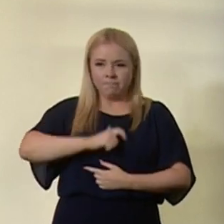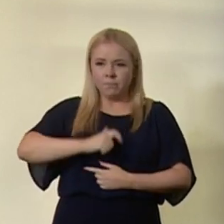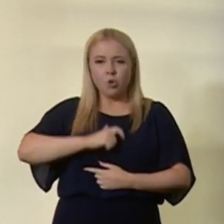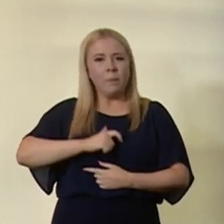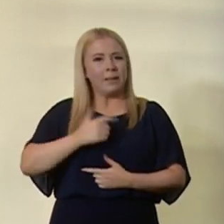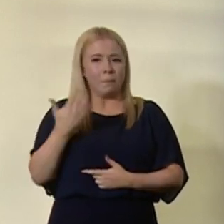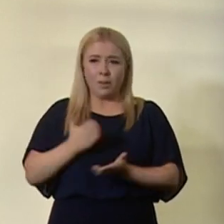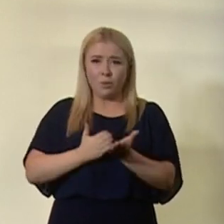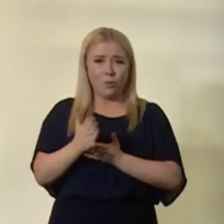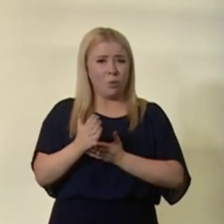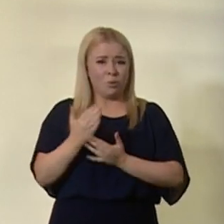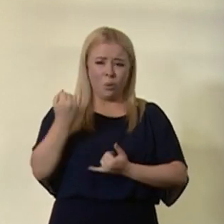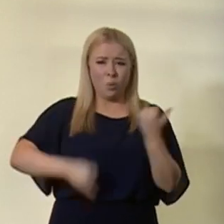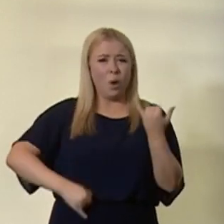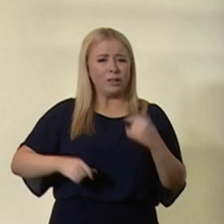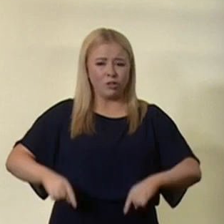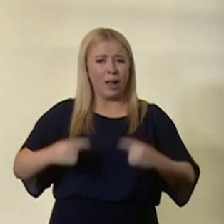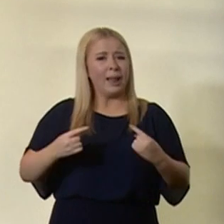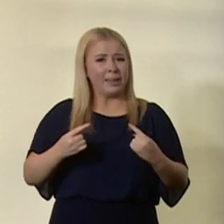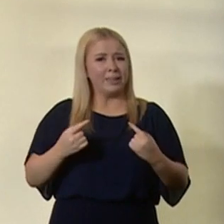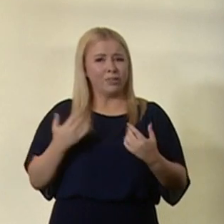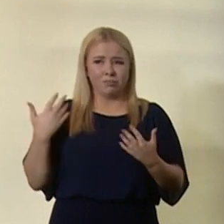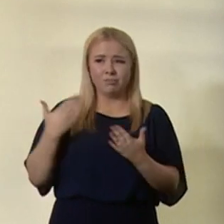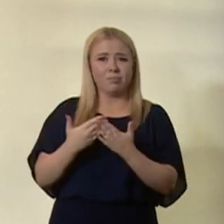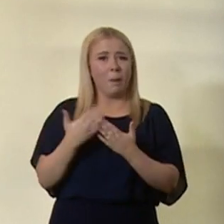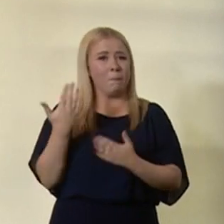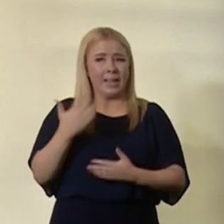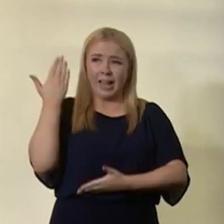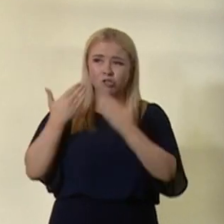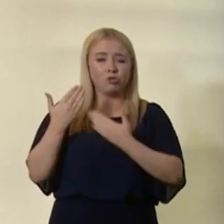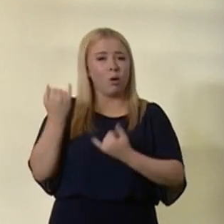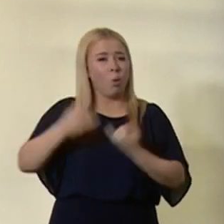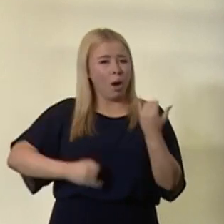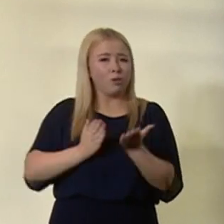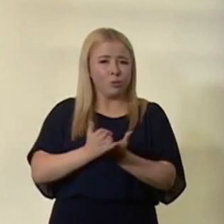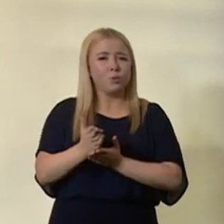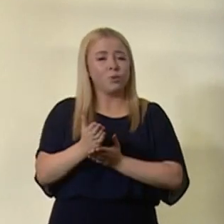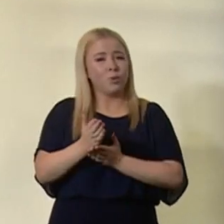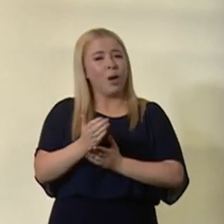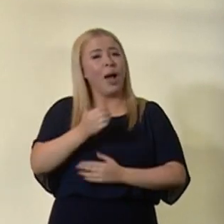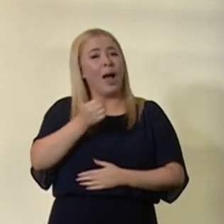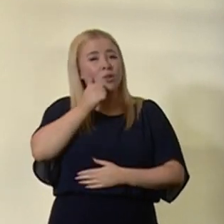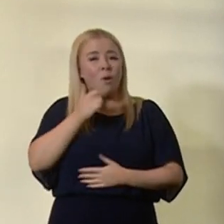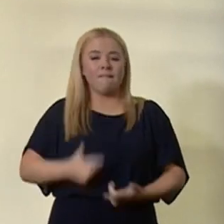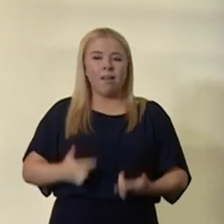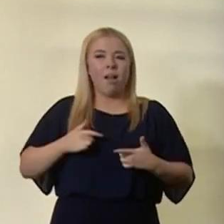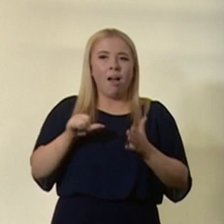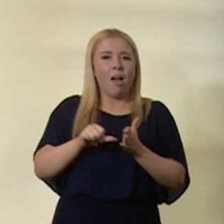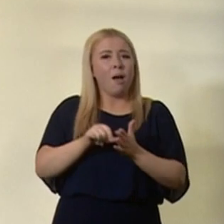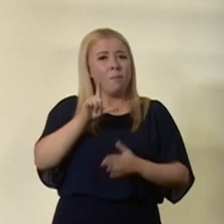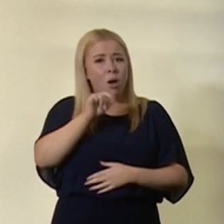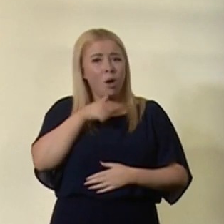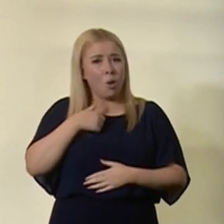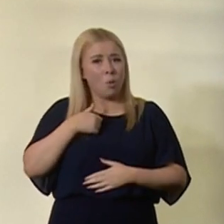challenges than this one. And though it doesn't feel like it now, this virus will pass. It won't last forever.